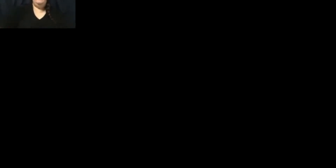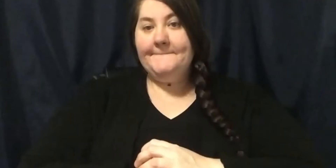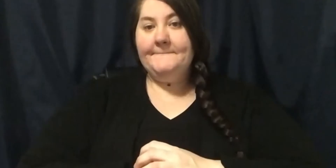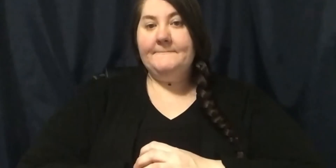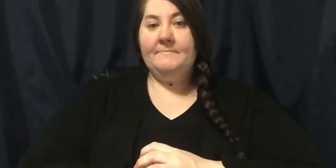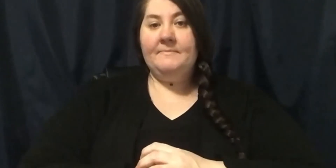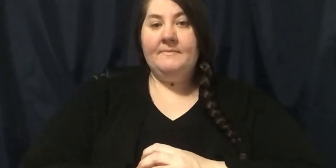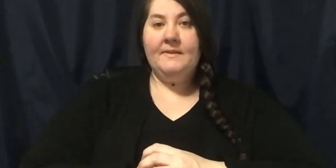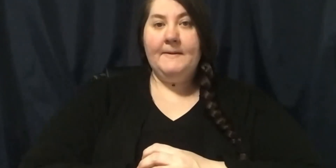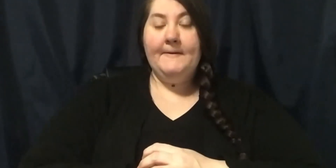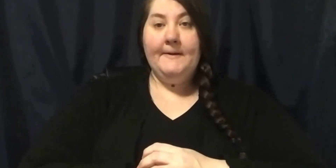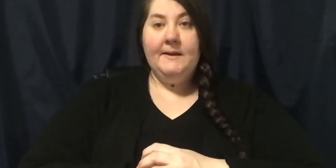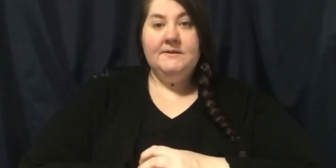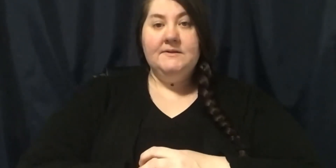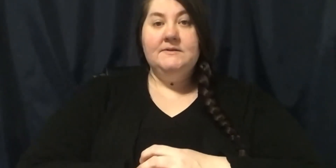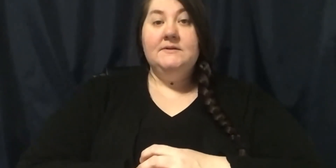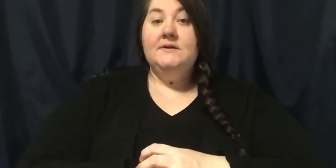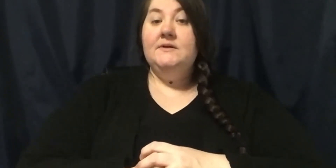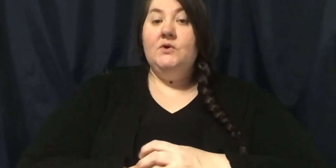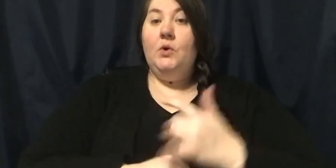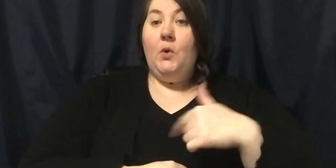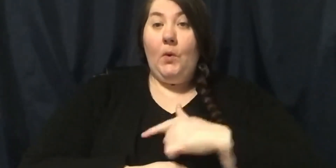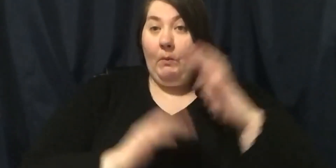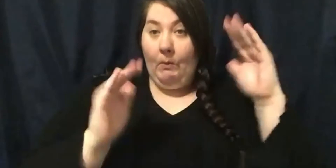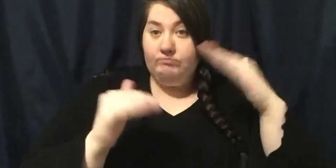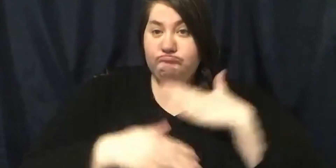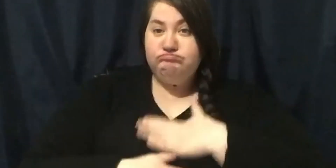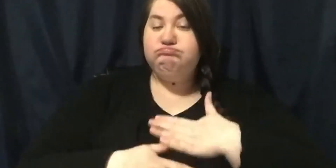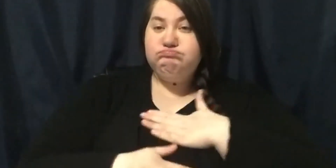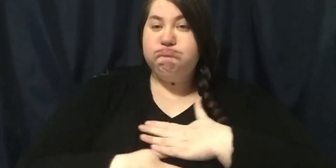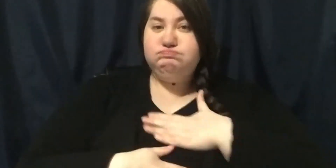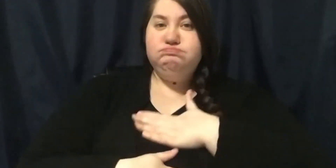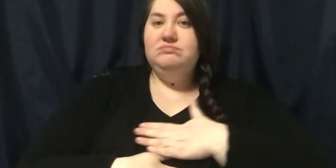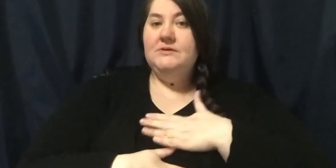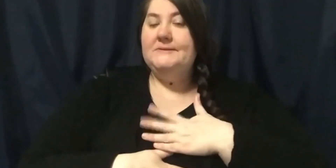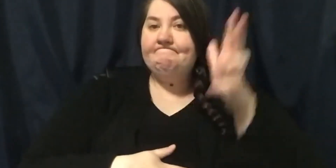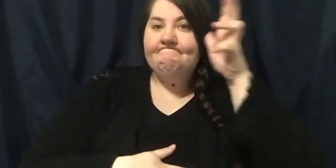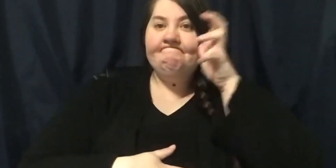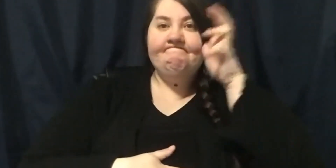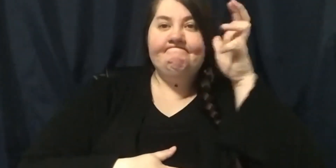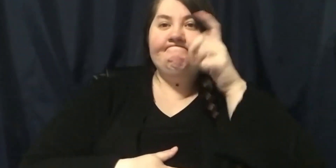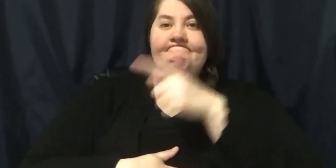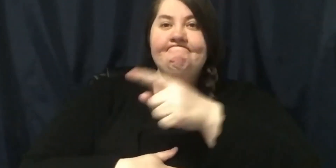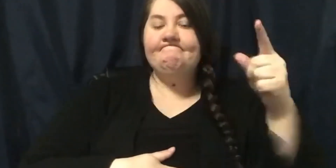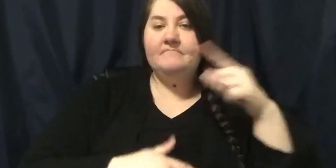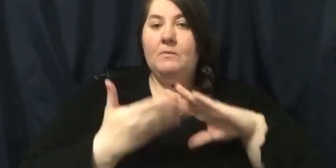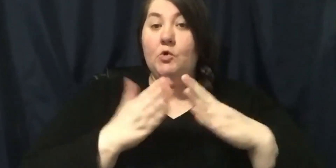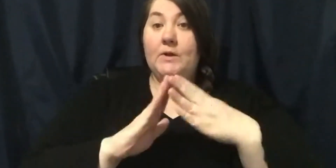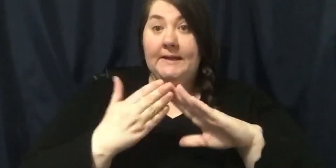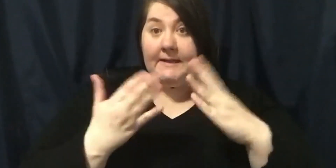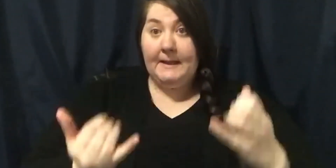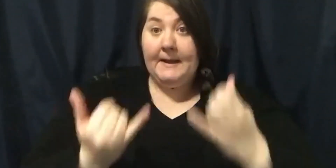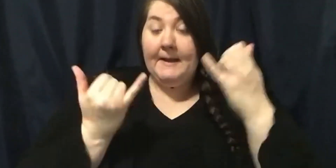We hope that you enjoyed hearing from our community. And now it